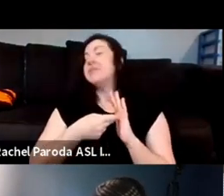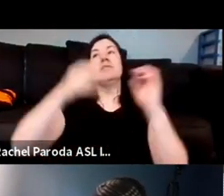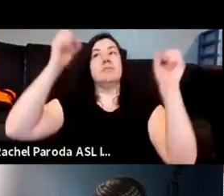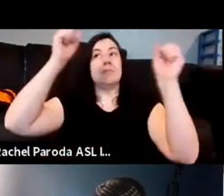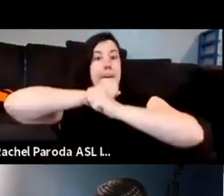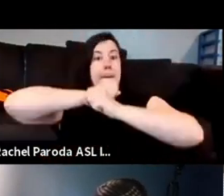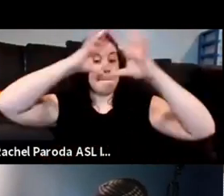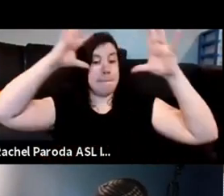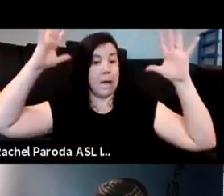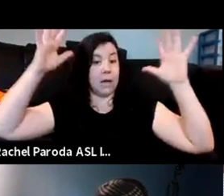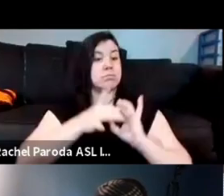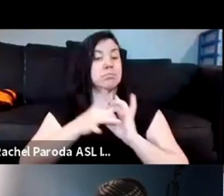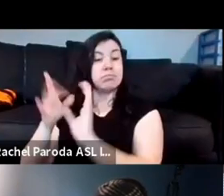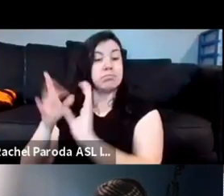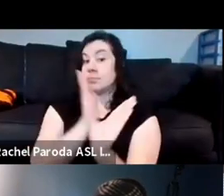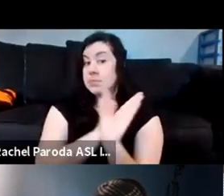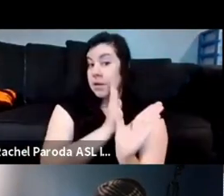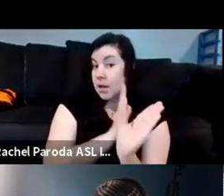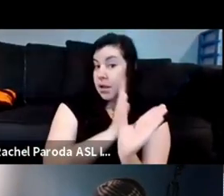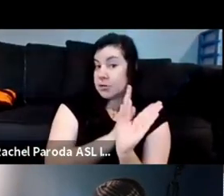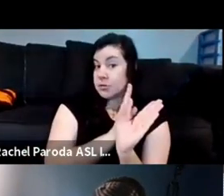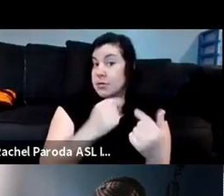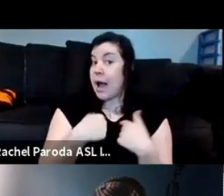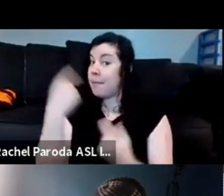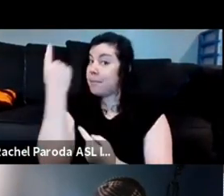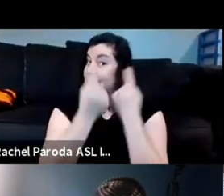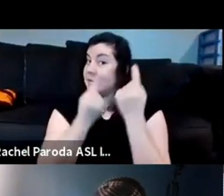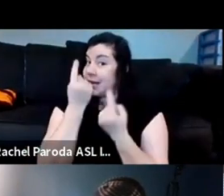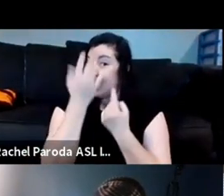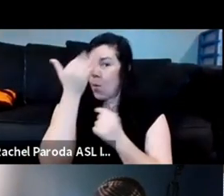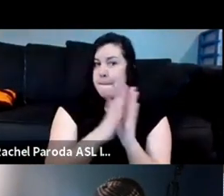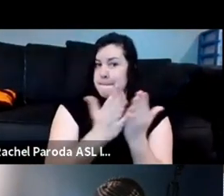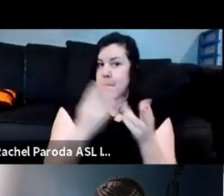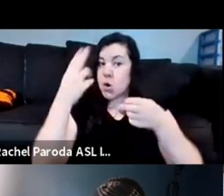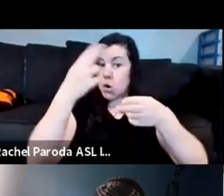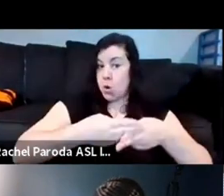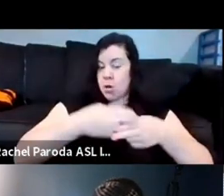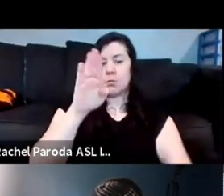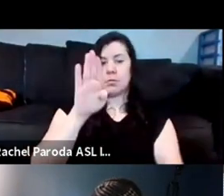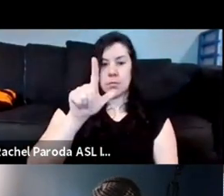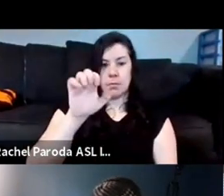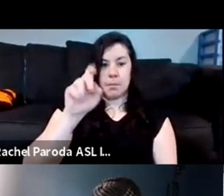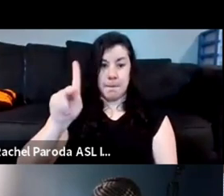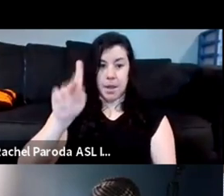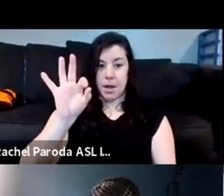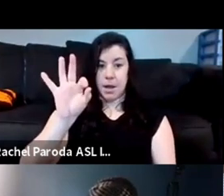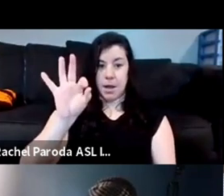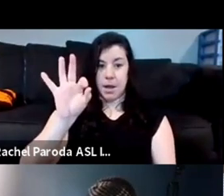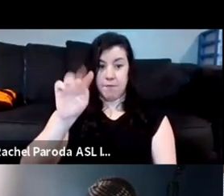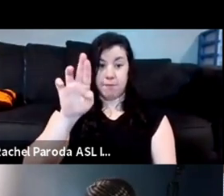with that because i've been thinking about that a lot because you know the book came out called black futures yes yes yes